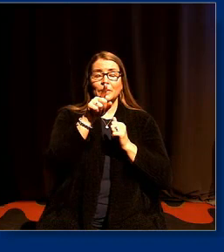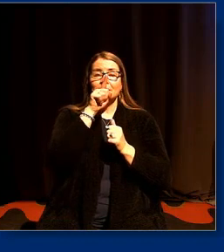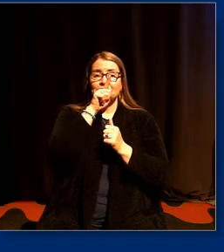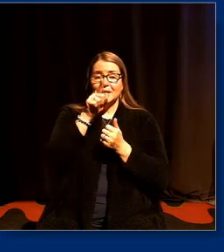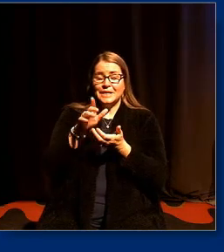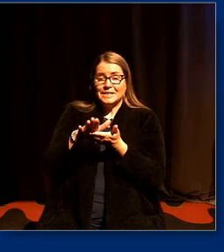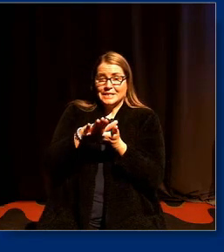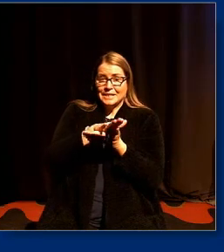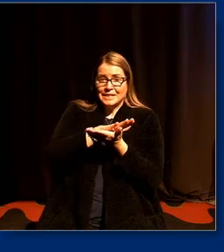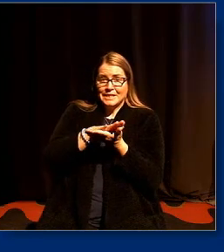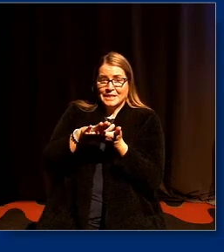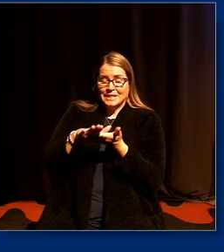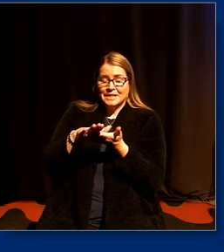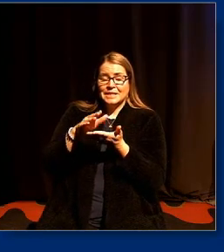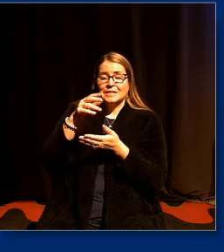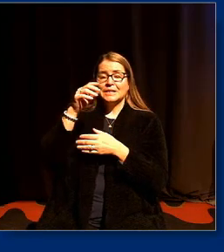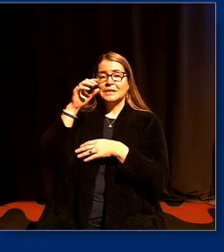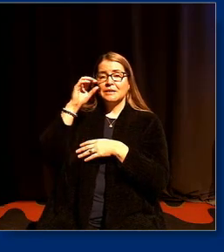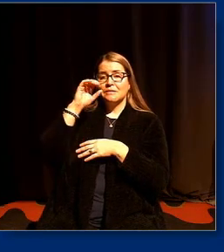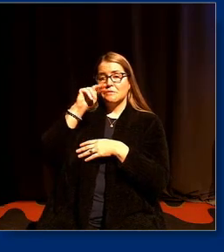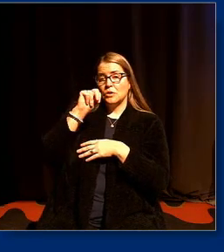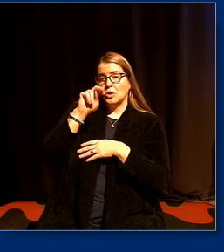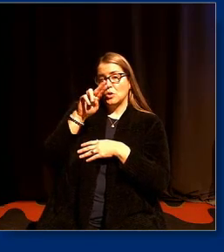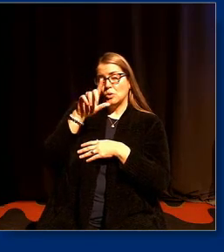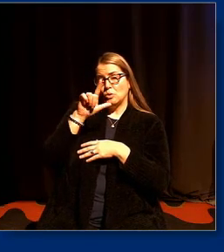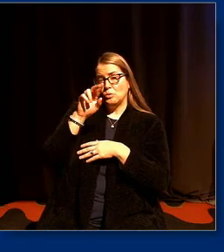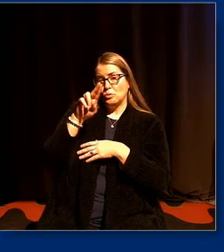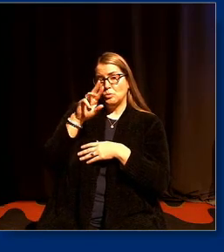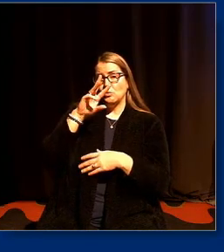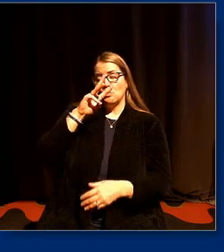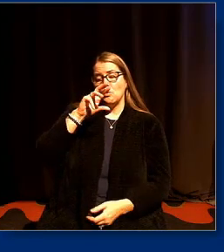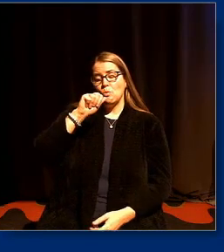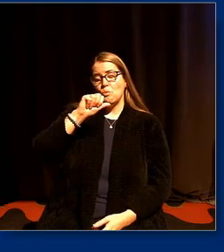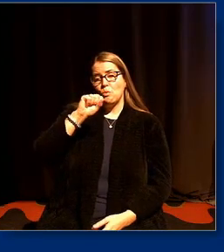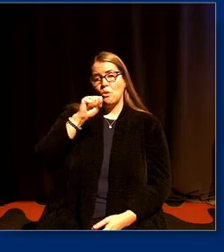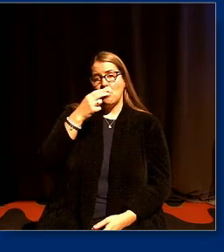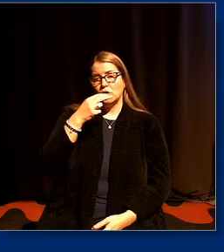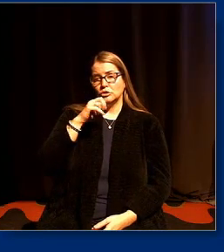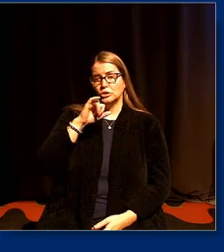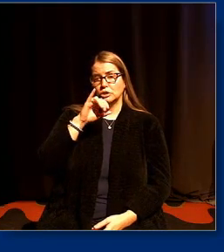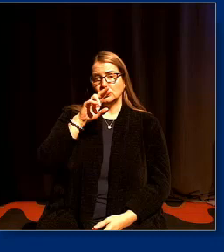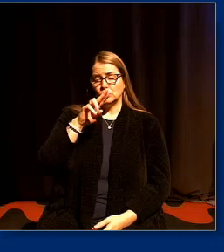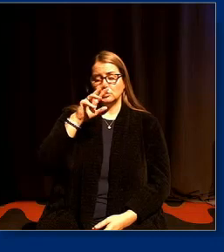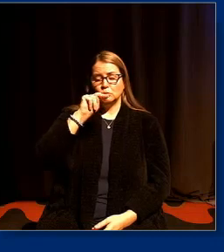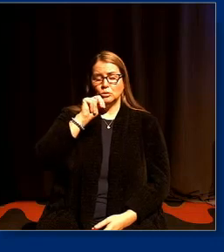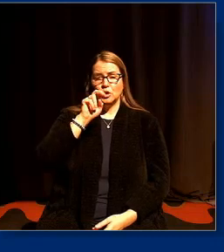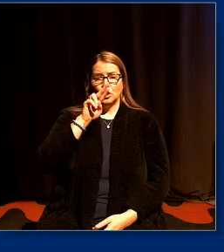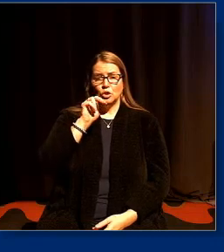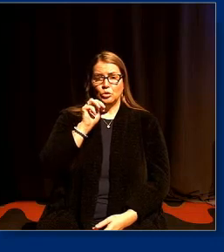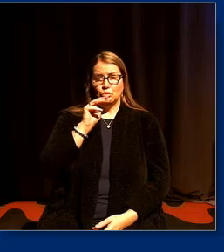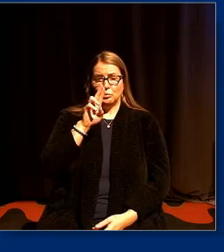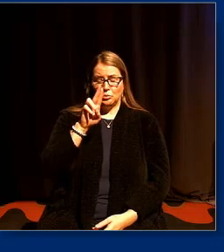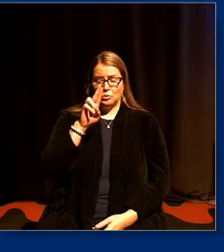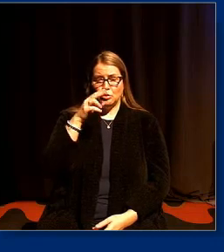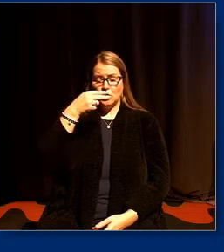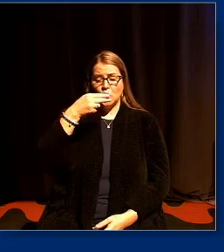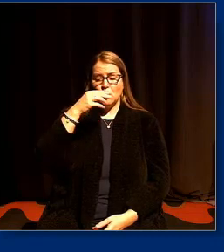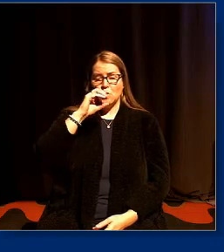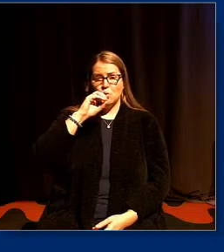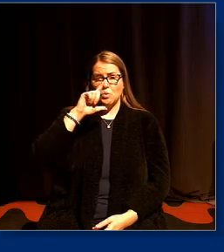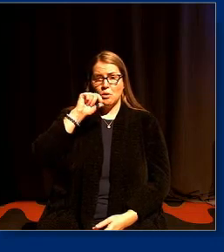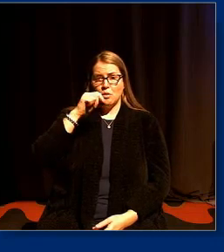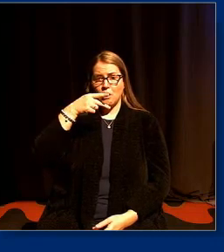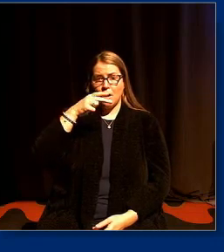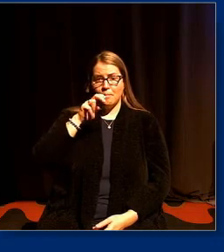ancestral land of the new wu the washishu the new moo the huwalape